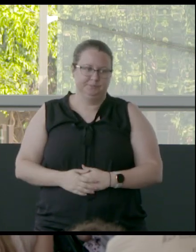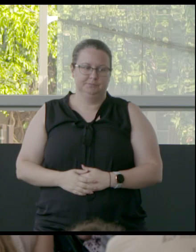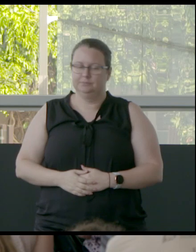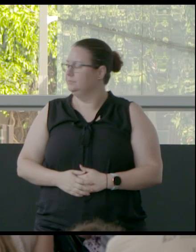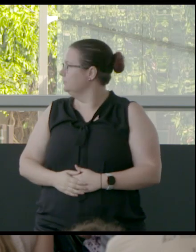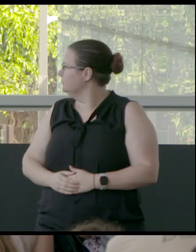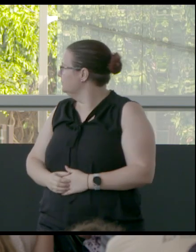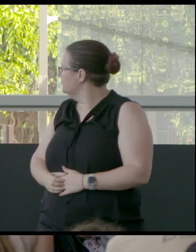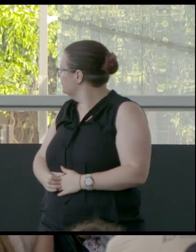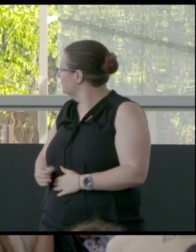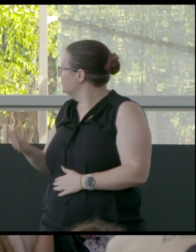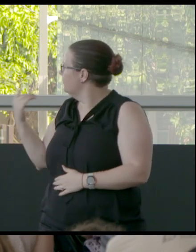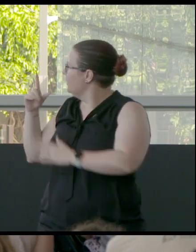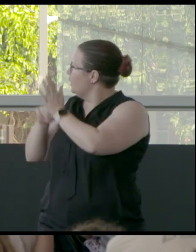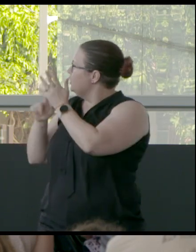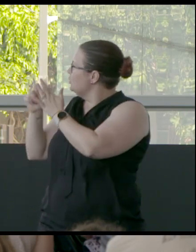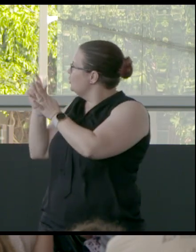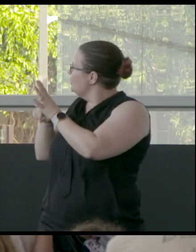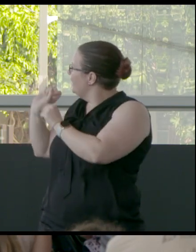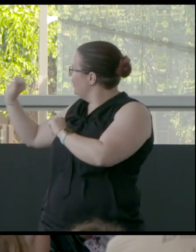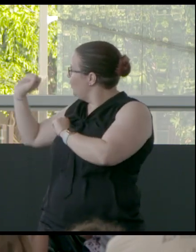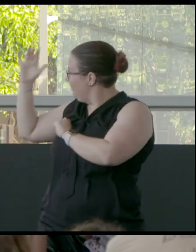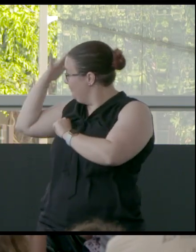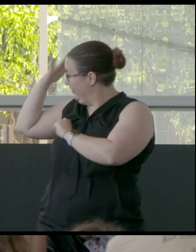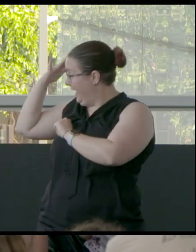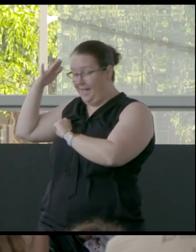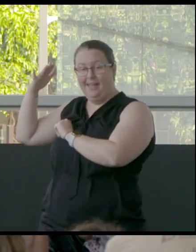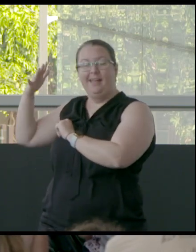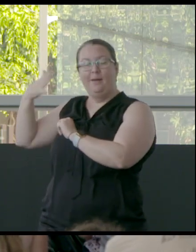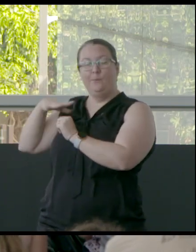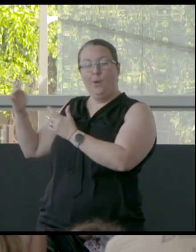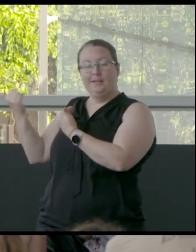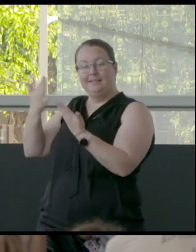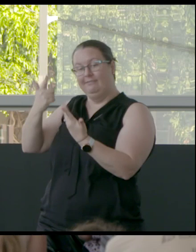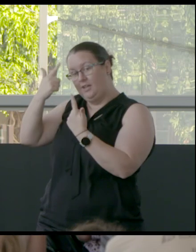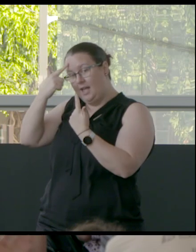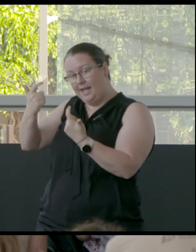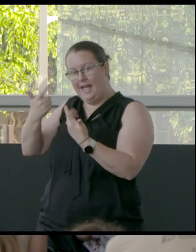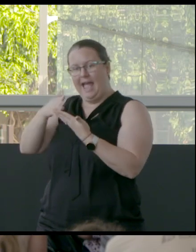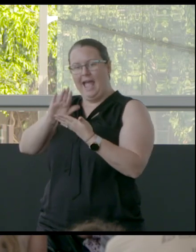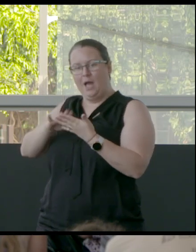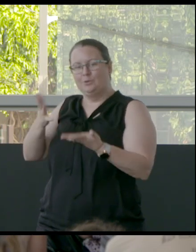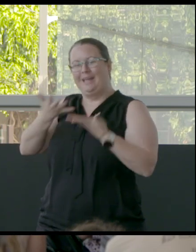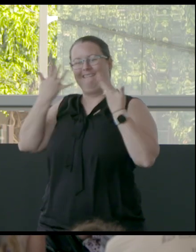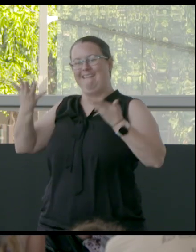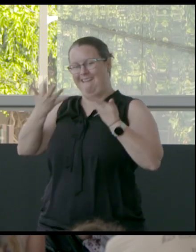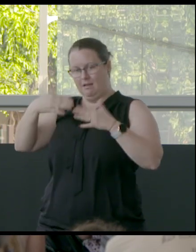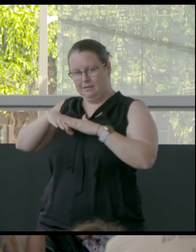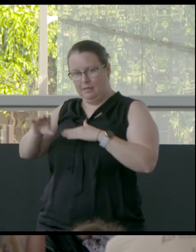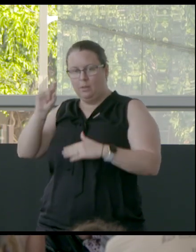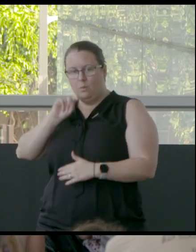And, Judy, I think your mum had some suggestions about how you oxygenate the water.